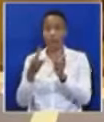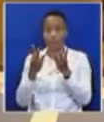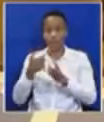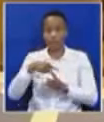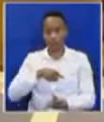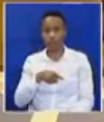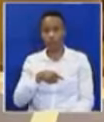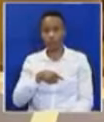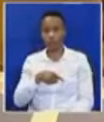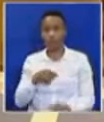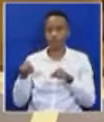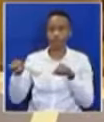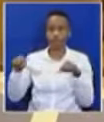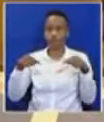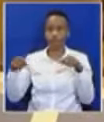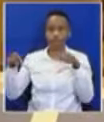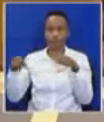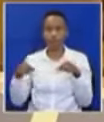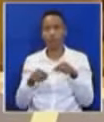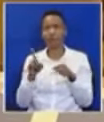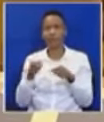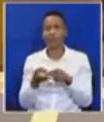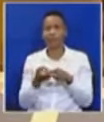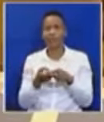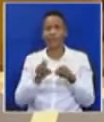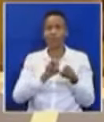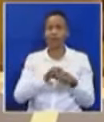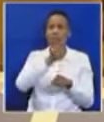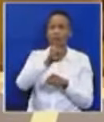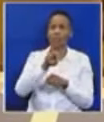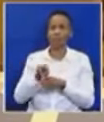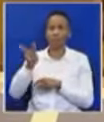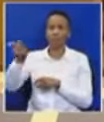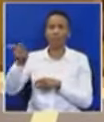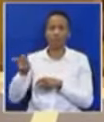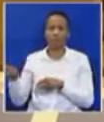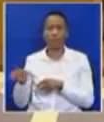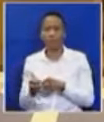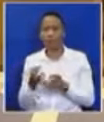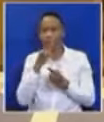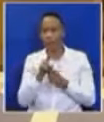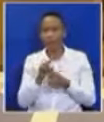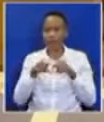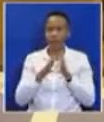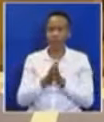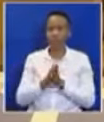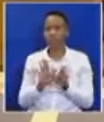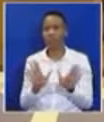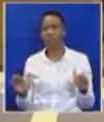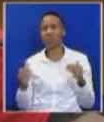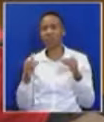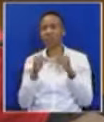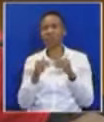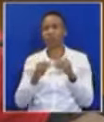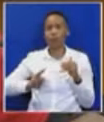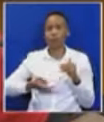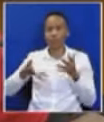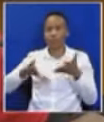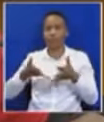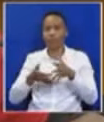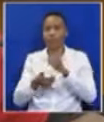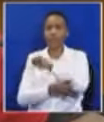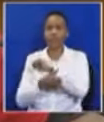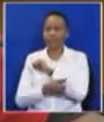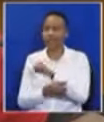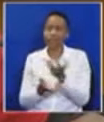to engage in verbal gymnastics and pass hollow words about the status of women in this country as it has become